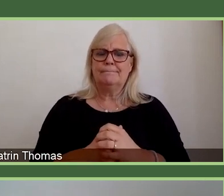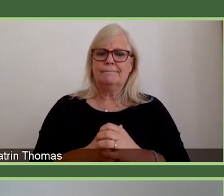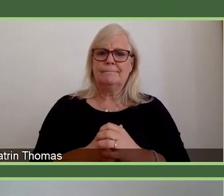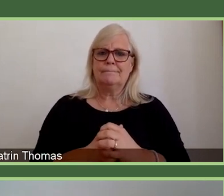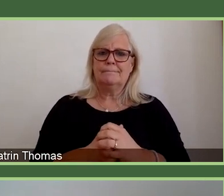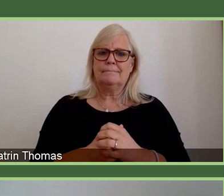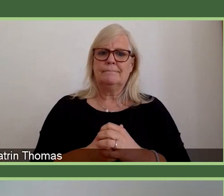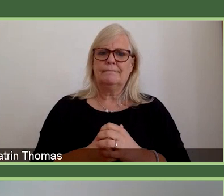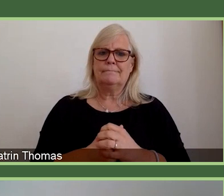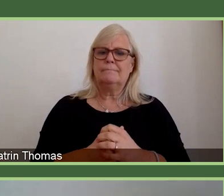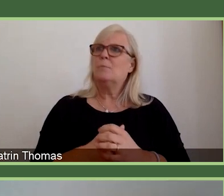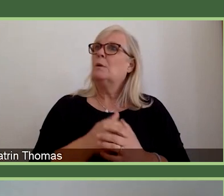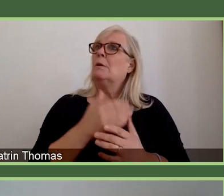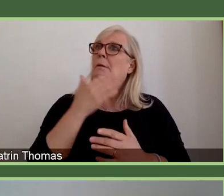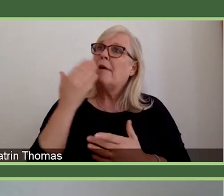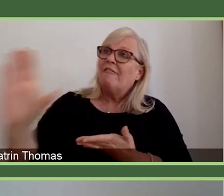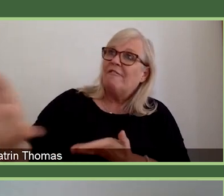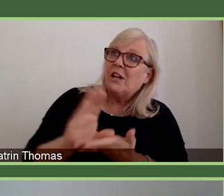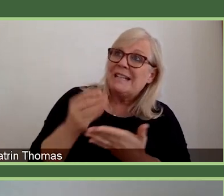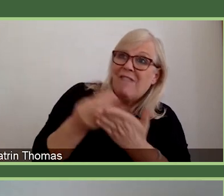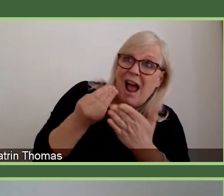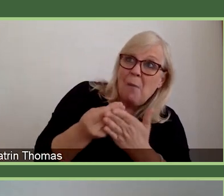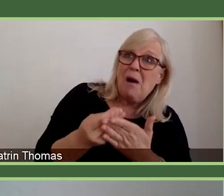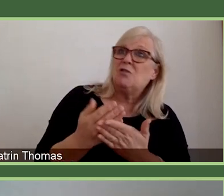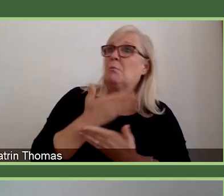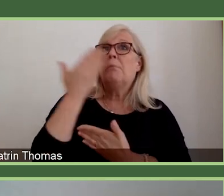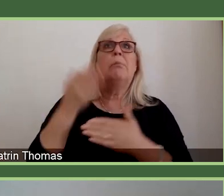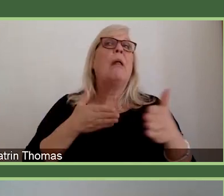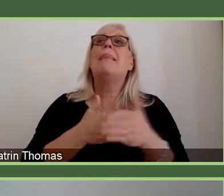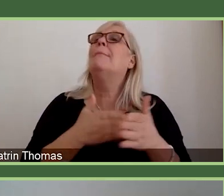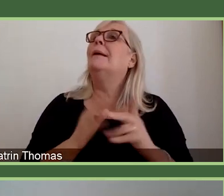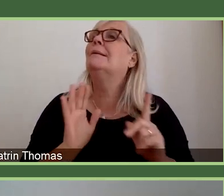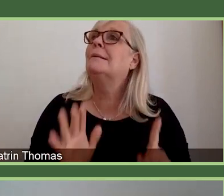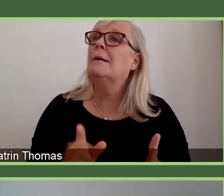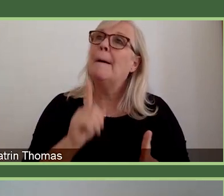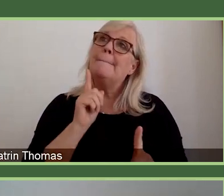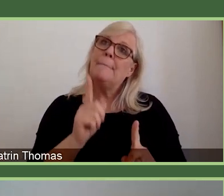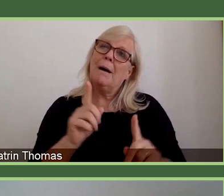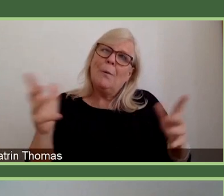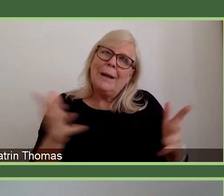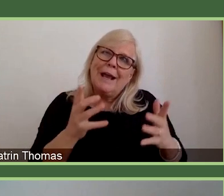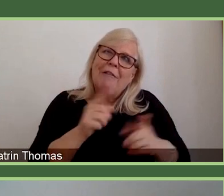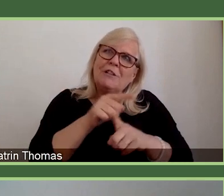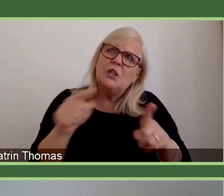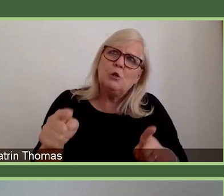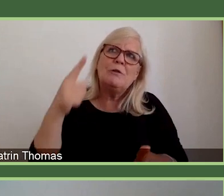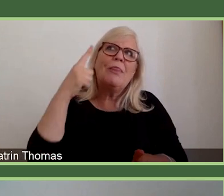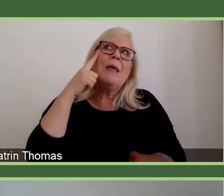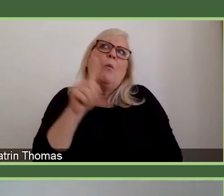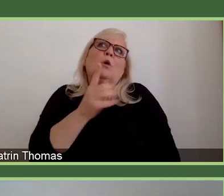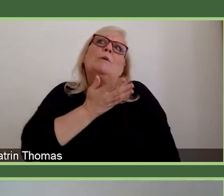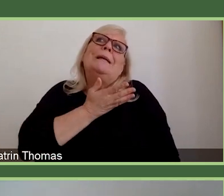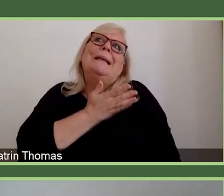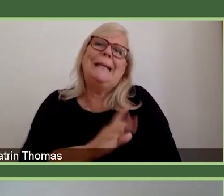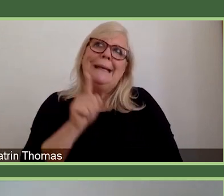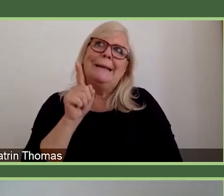a resource limit on these grants, but we encourage you to request what is needed for this